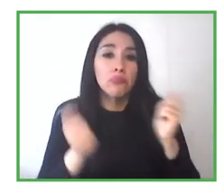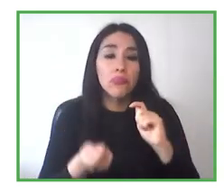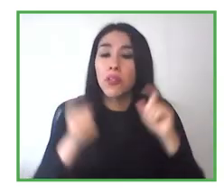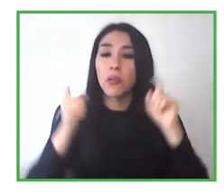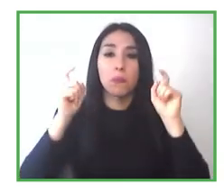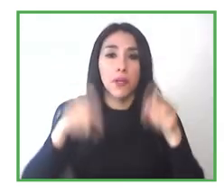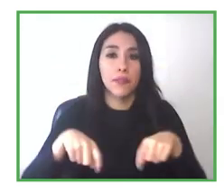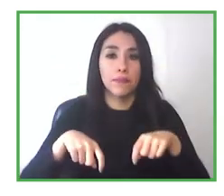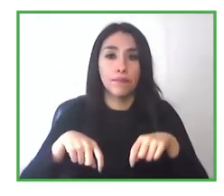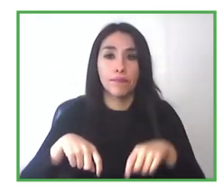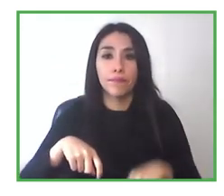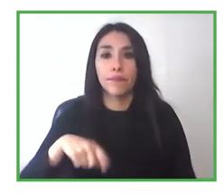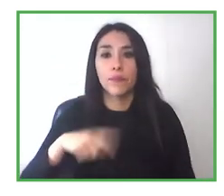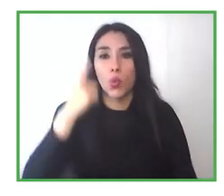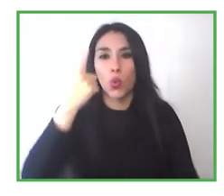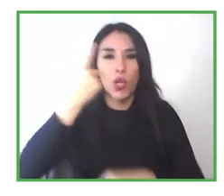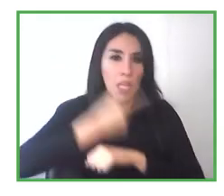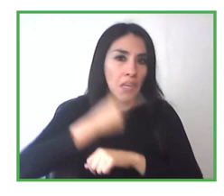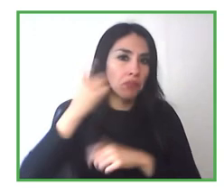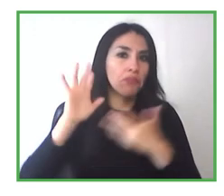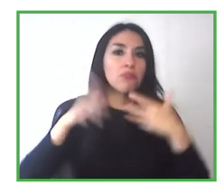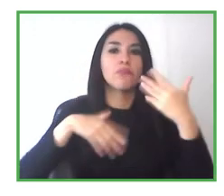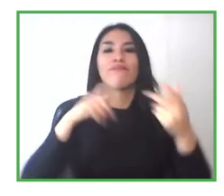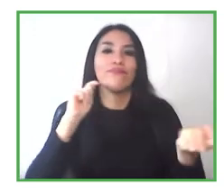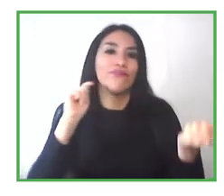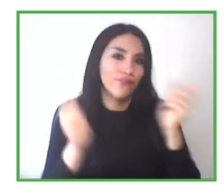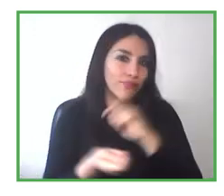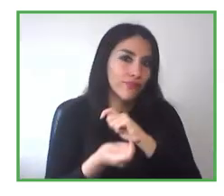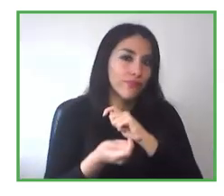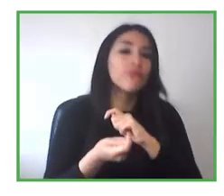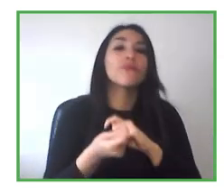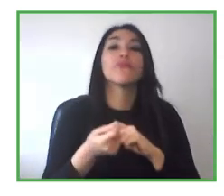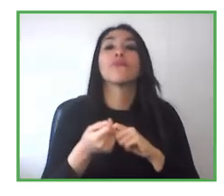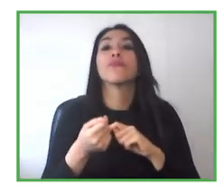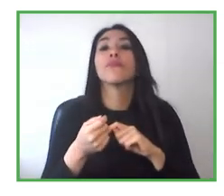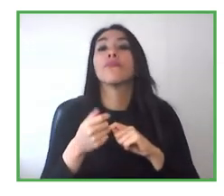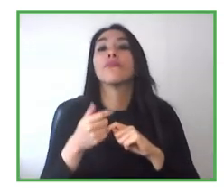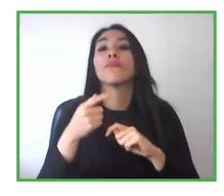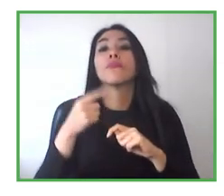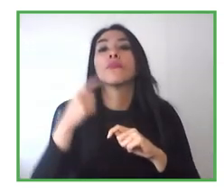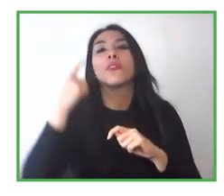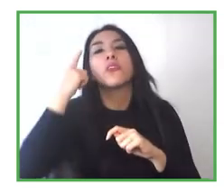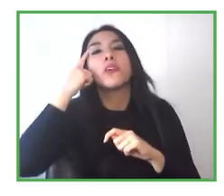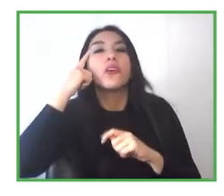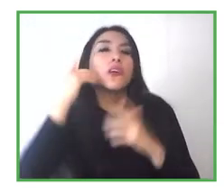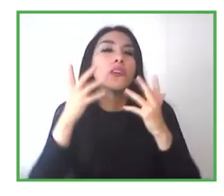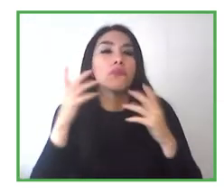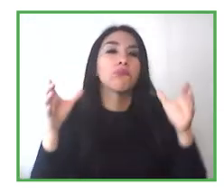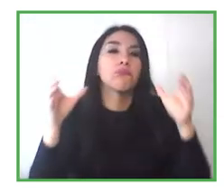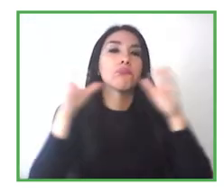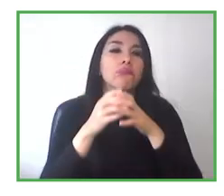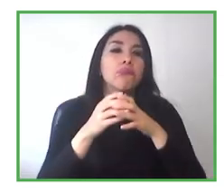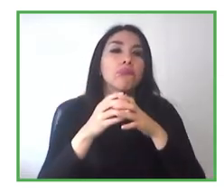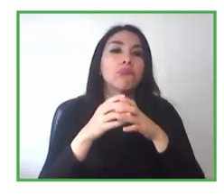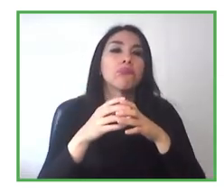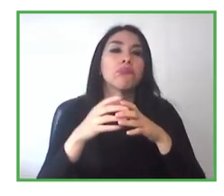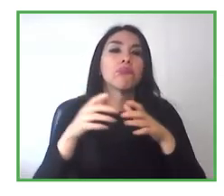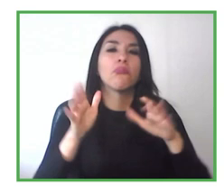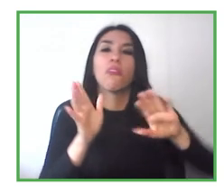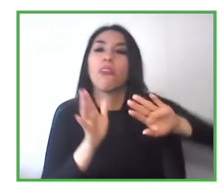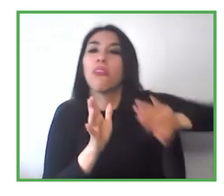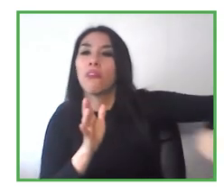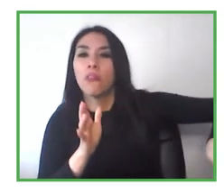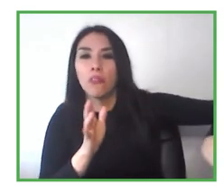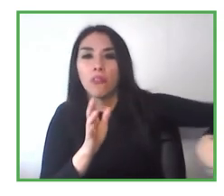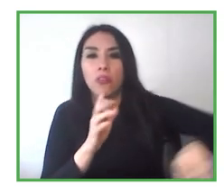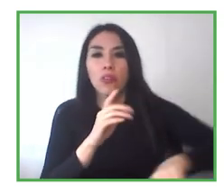remove a little bit more, or to shake the awareness of organisations, because they